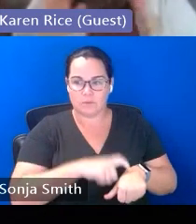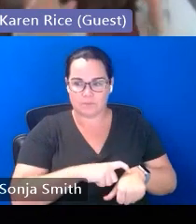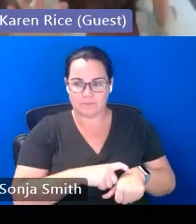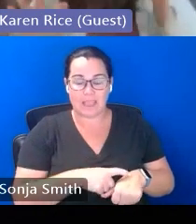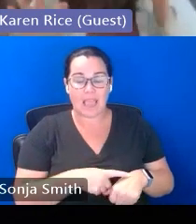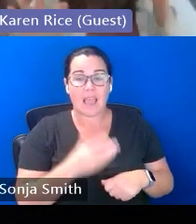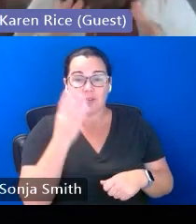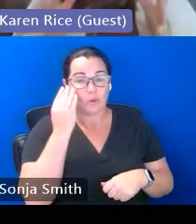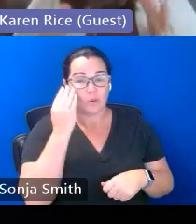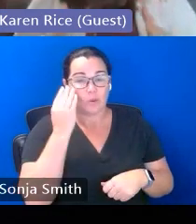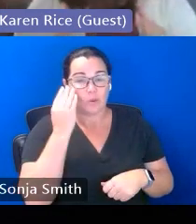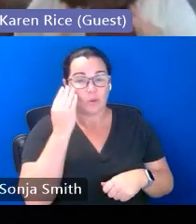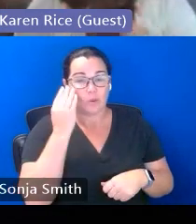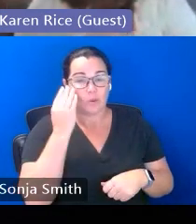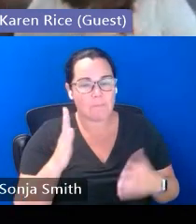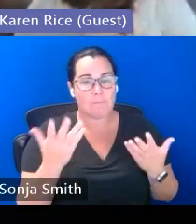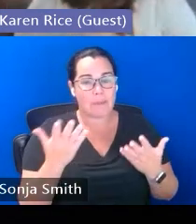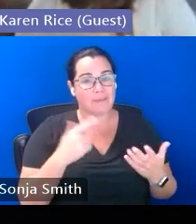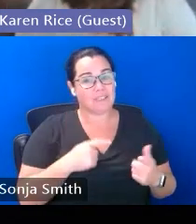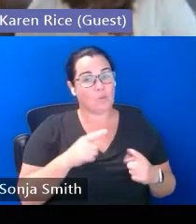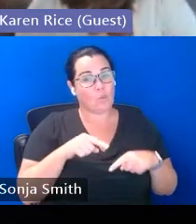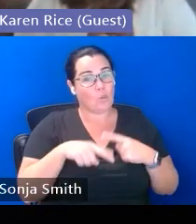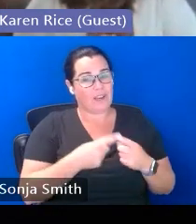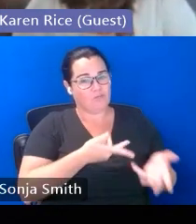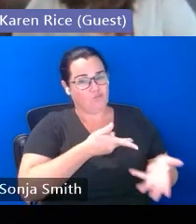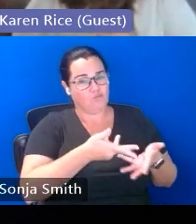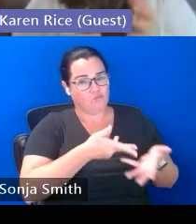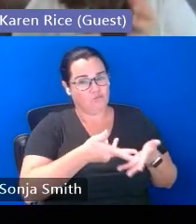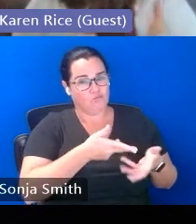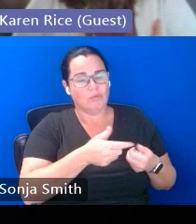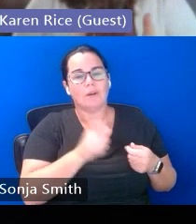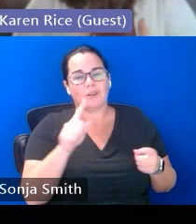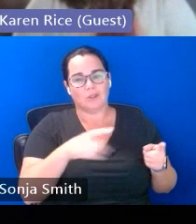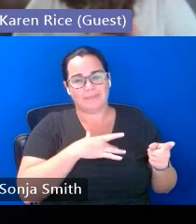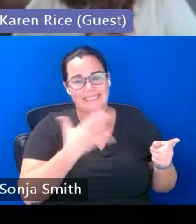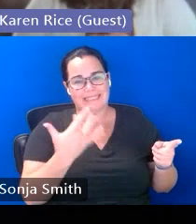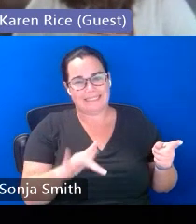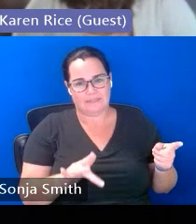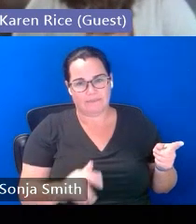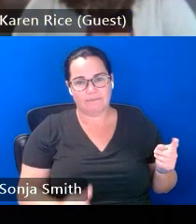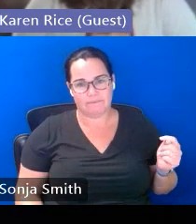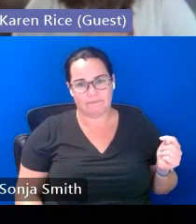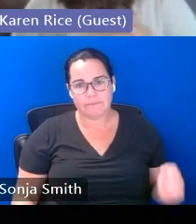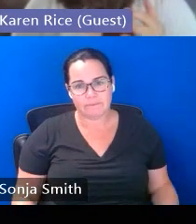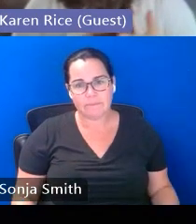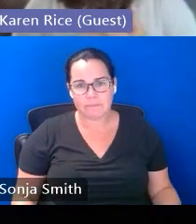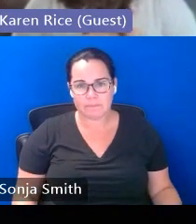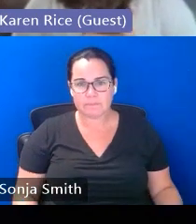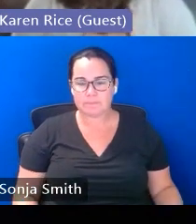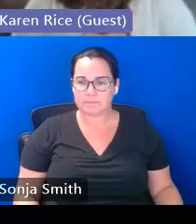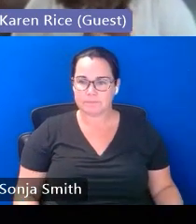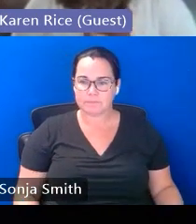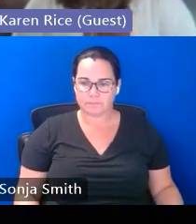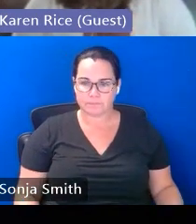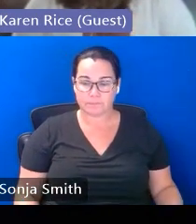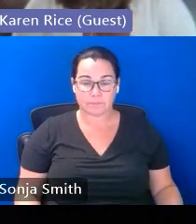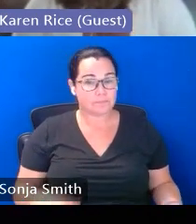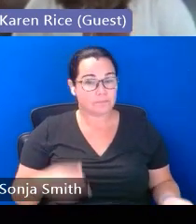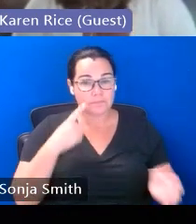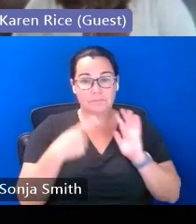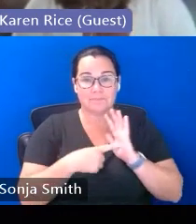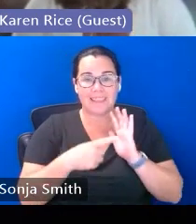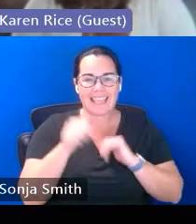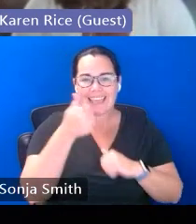of saying you may need to be sensitive in your conversations about this so for example any career and technical